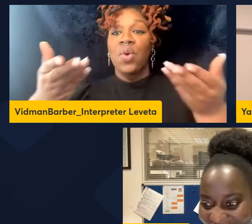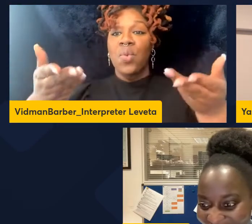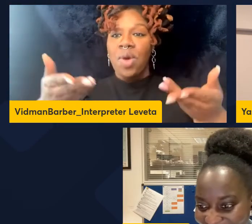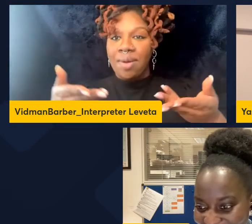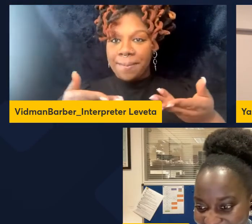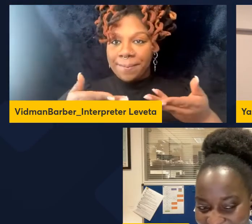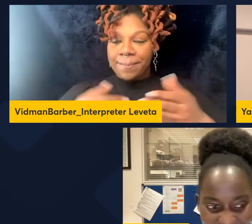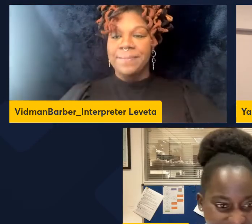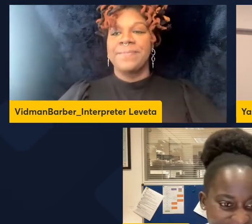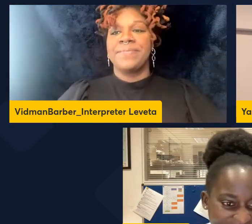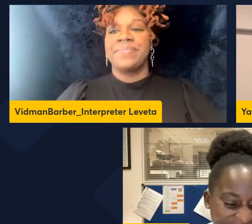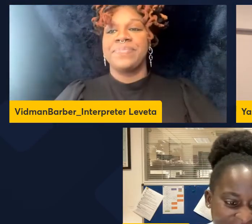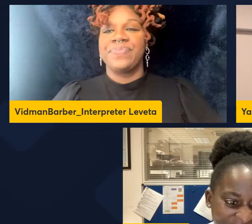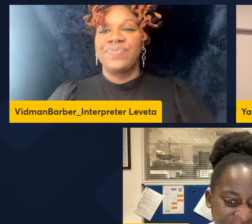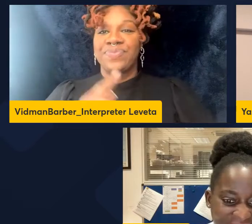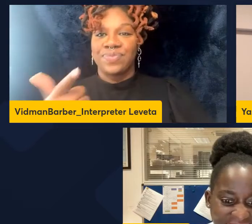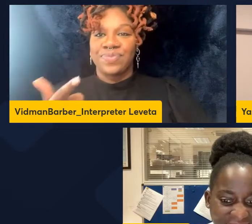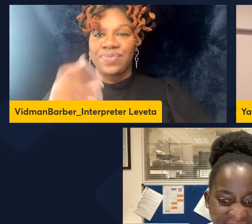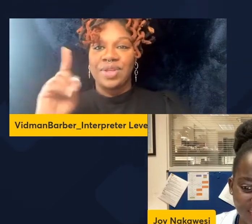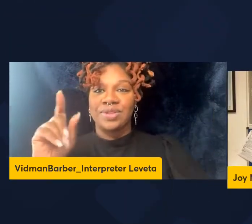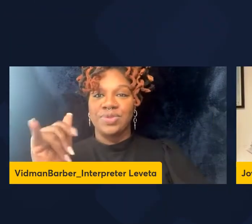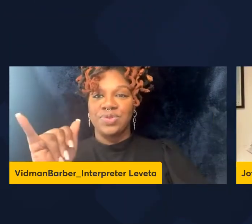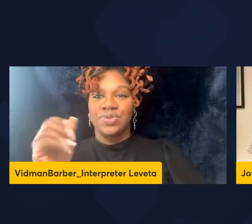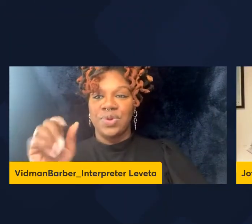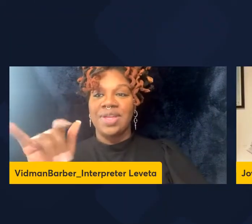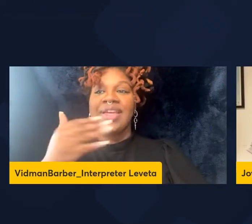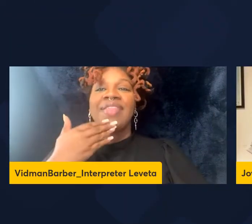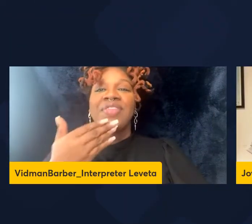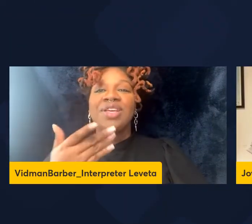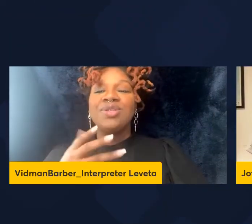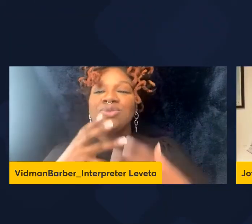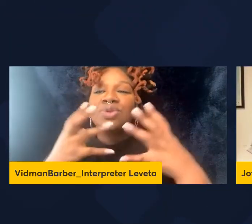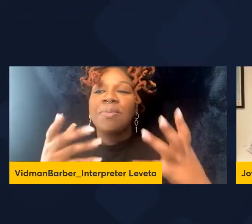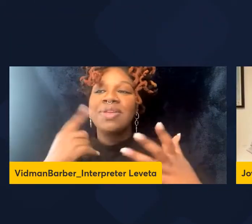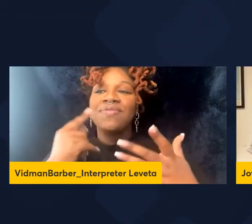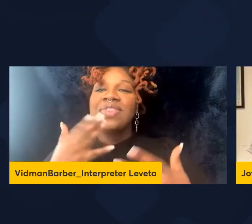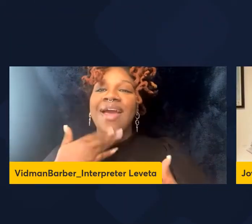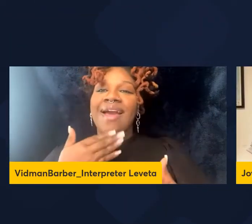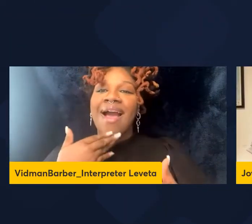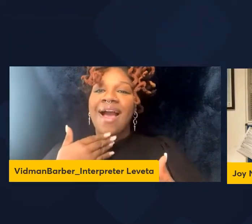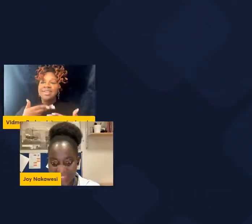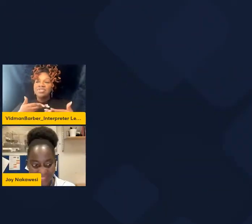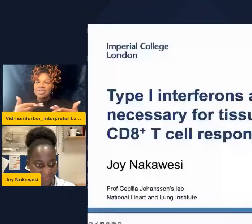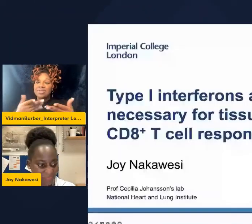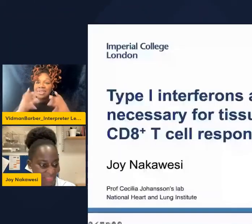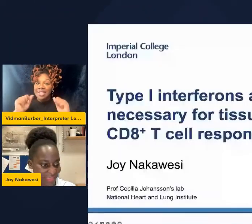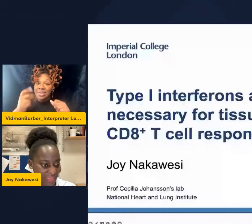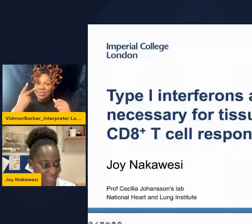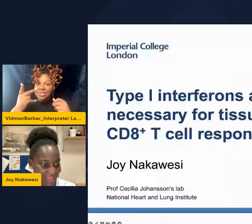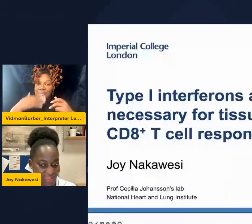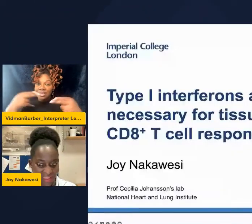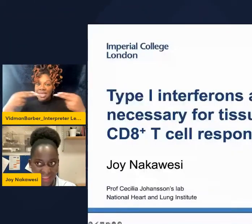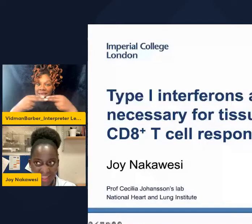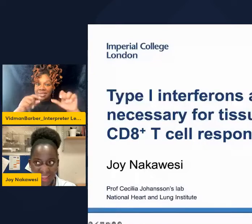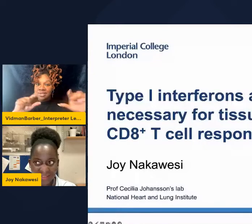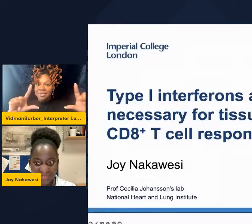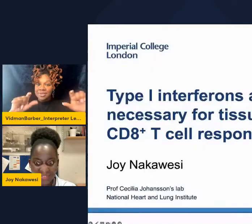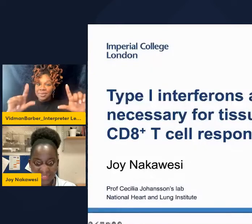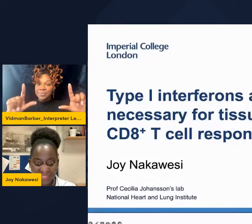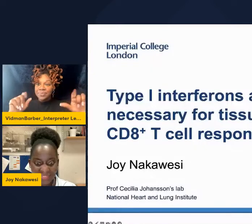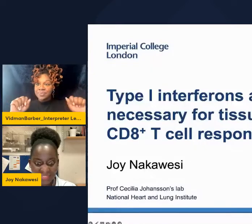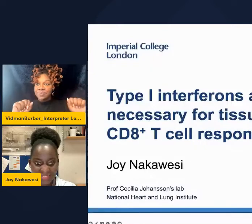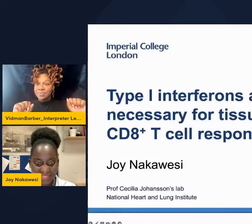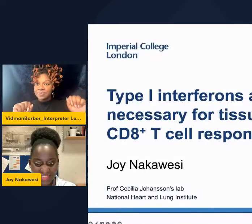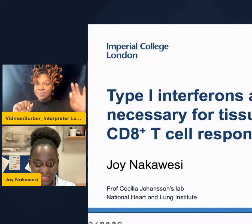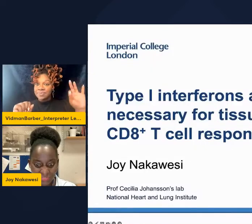Thank you so much, Yasin, for that kind introduction. Can everyone see my slides? I